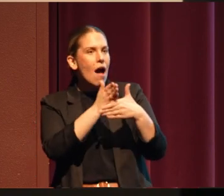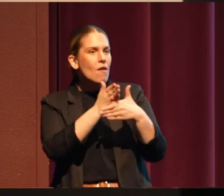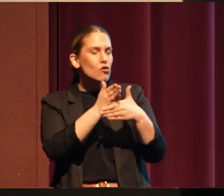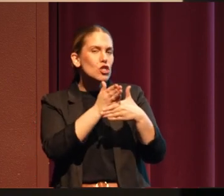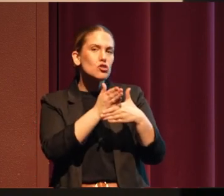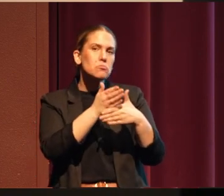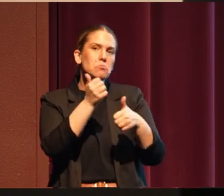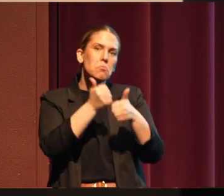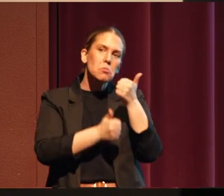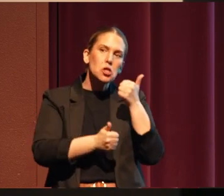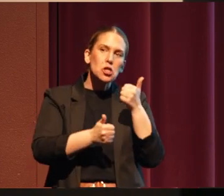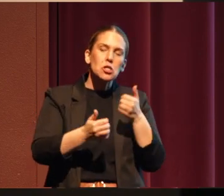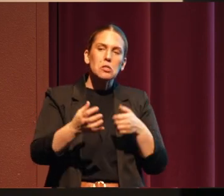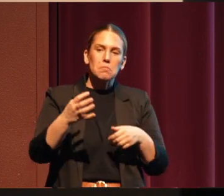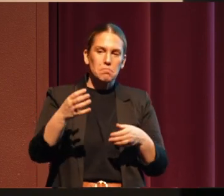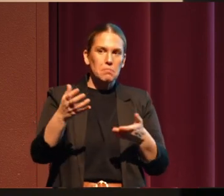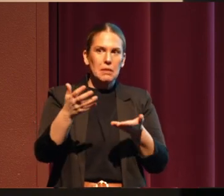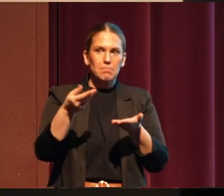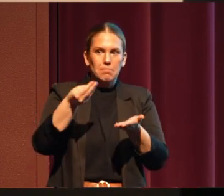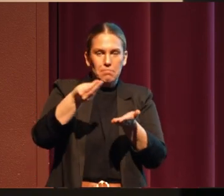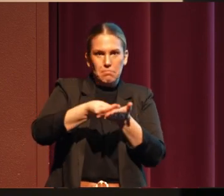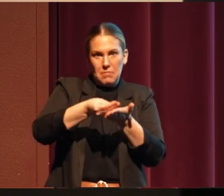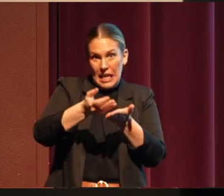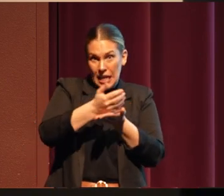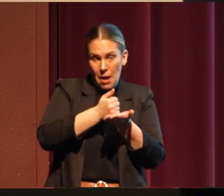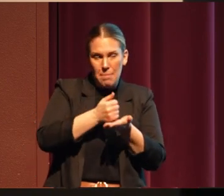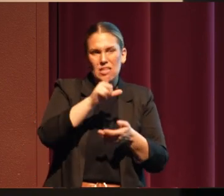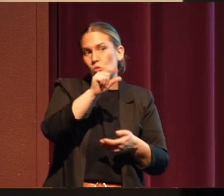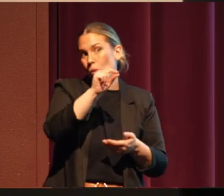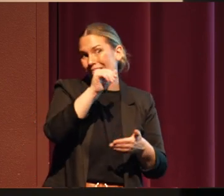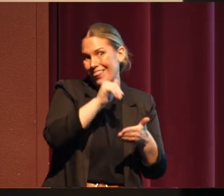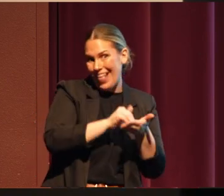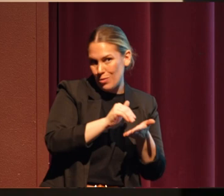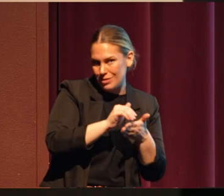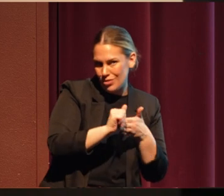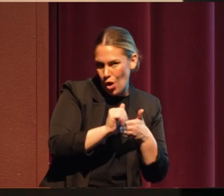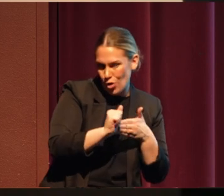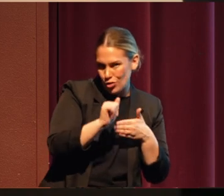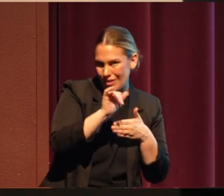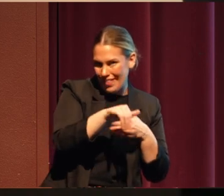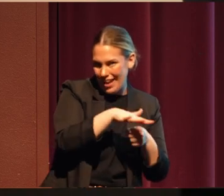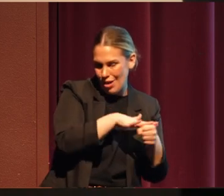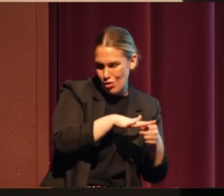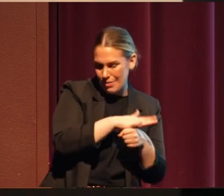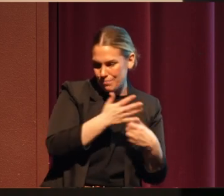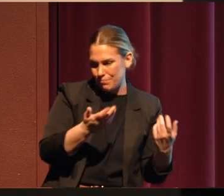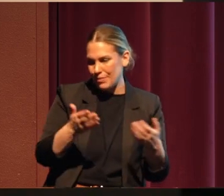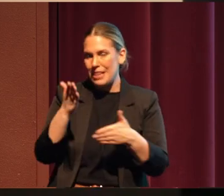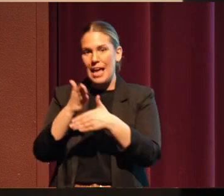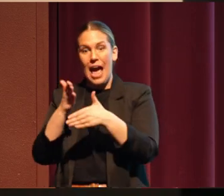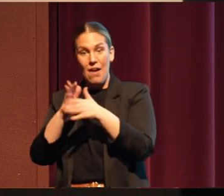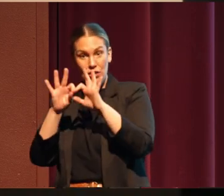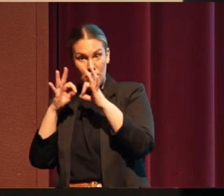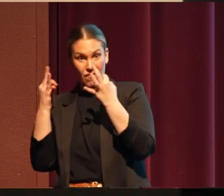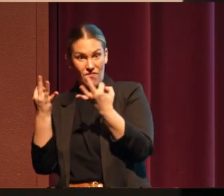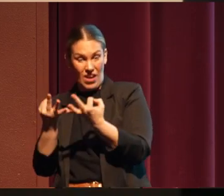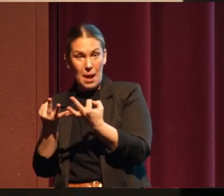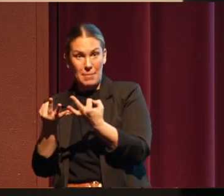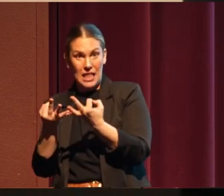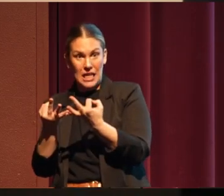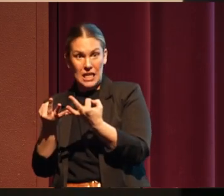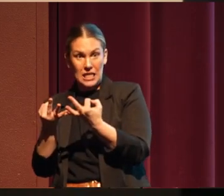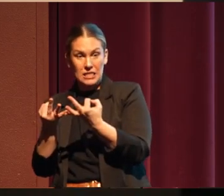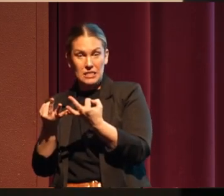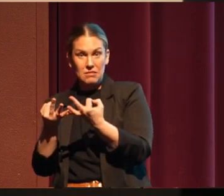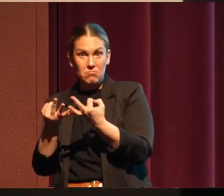income for a person in Chiloquan is 20,000 dollars. The average family mean to a